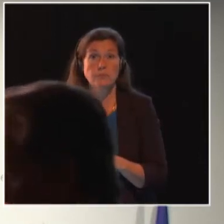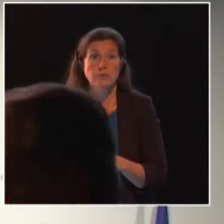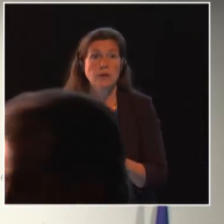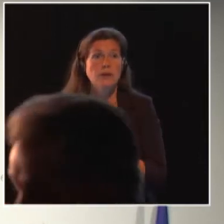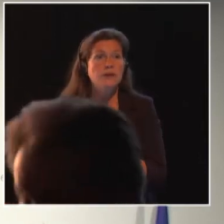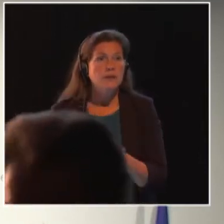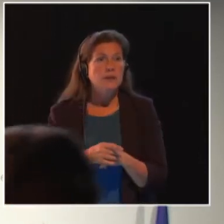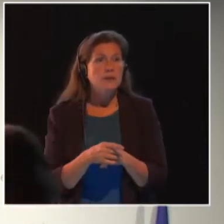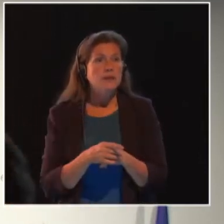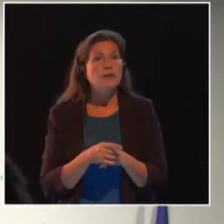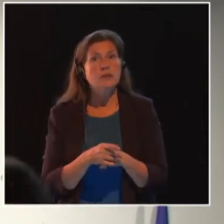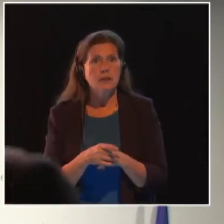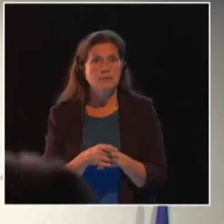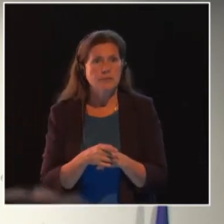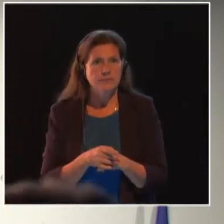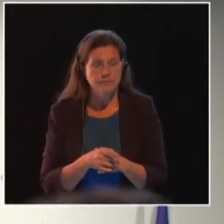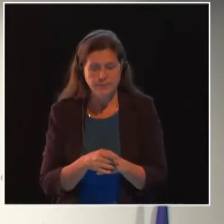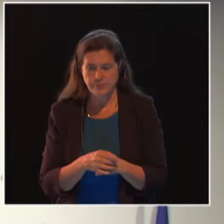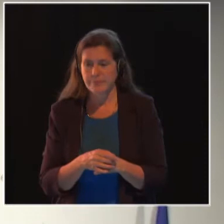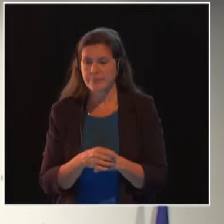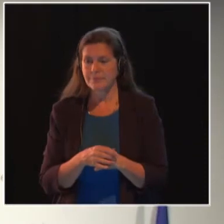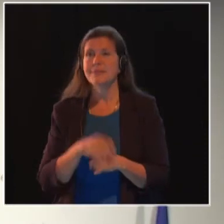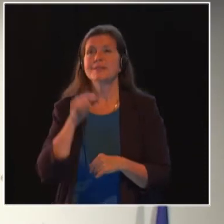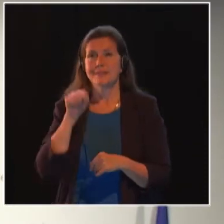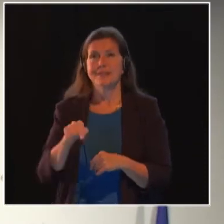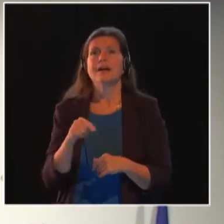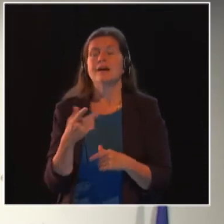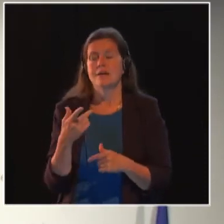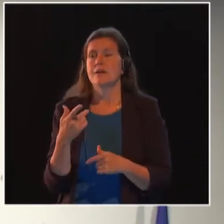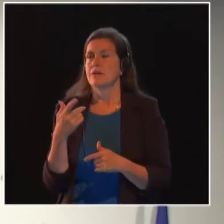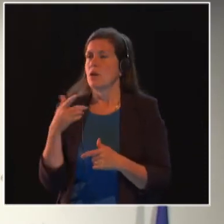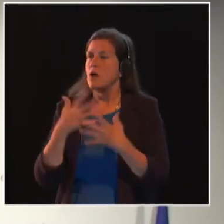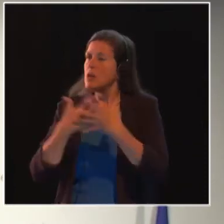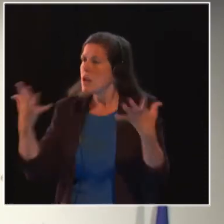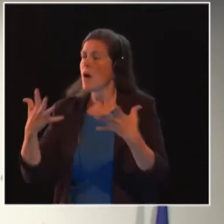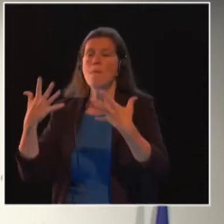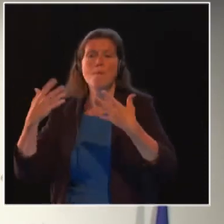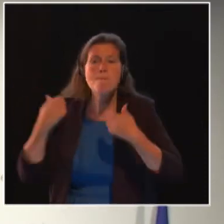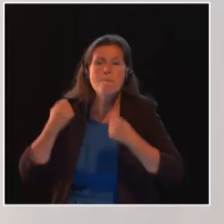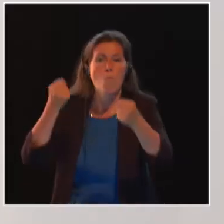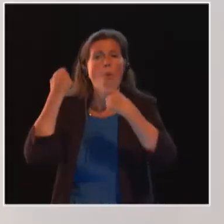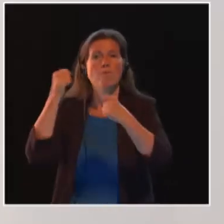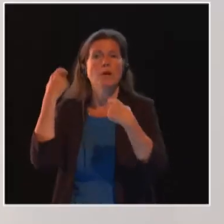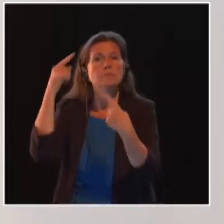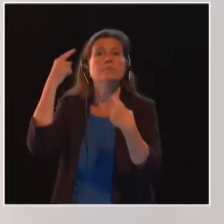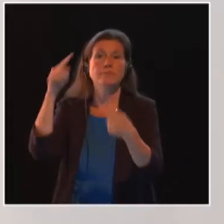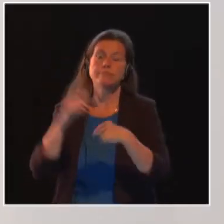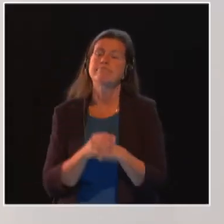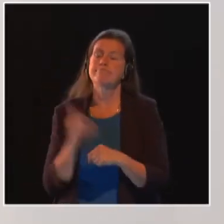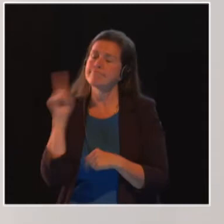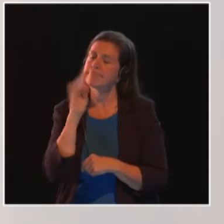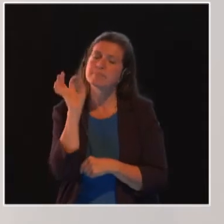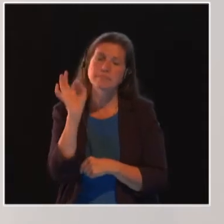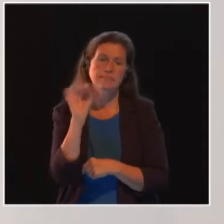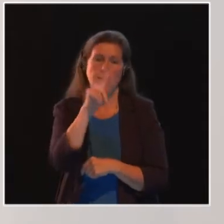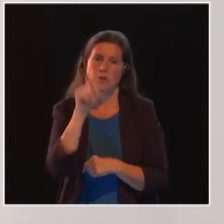women, even women that are marginalized, are being included in these large social movements? That's a great question. And I